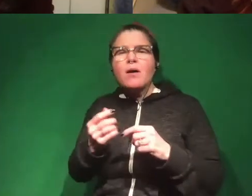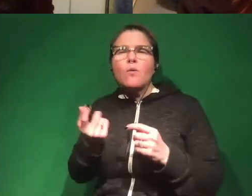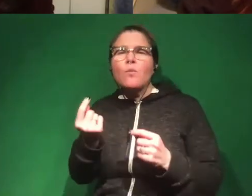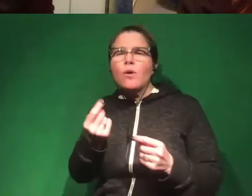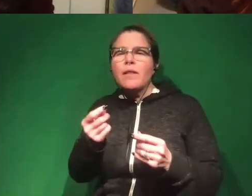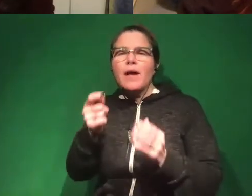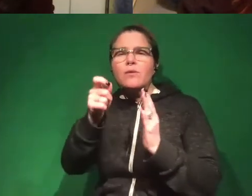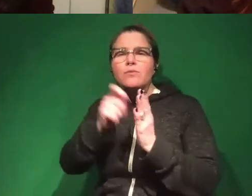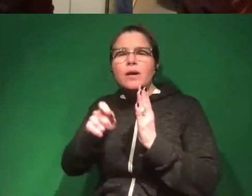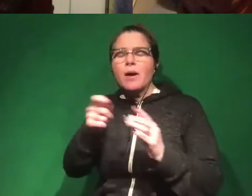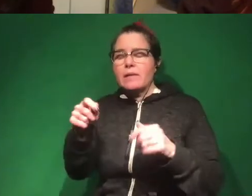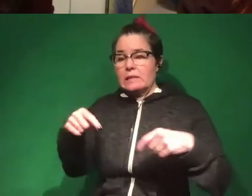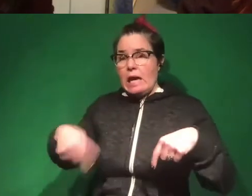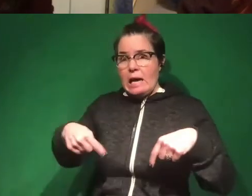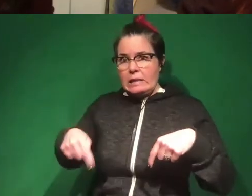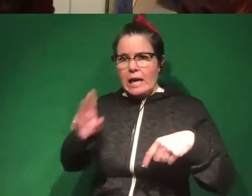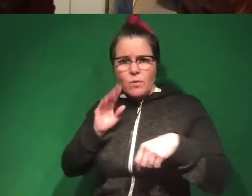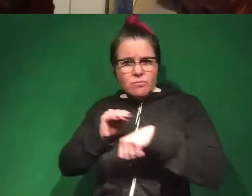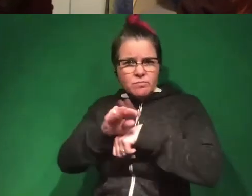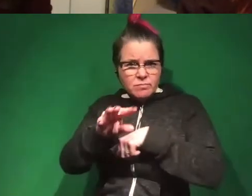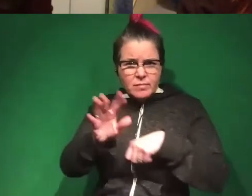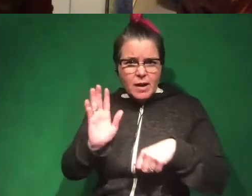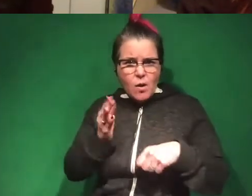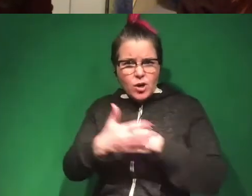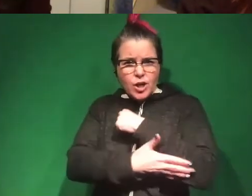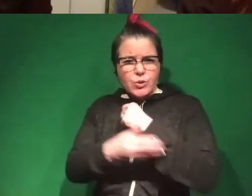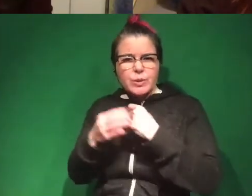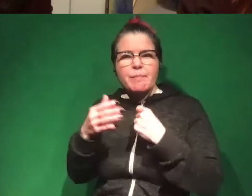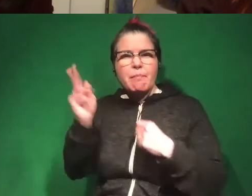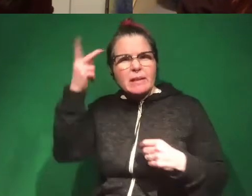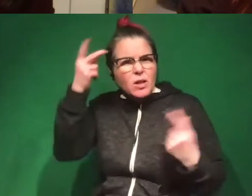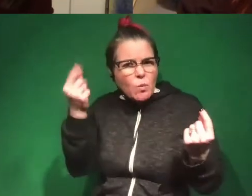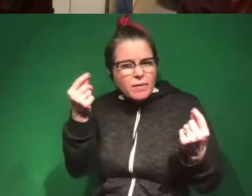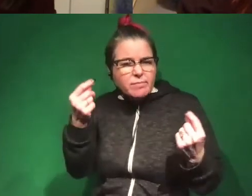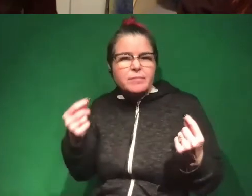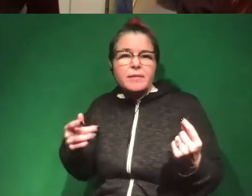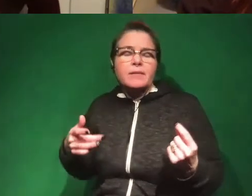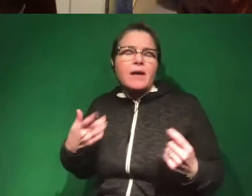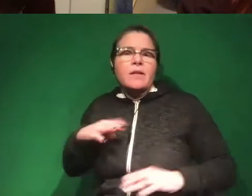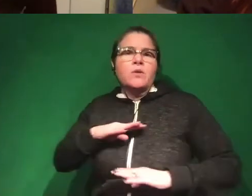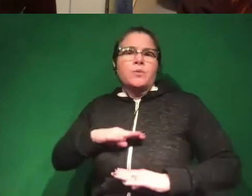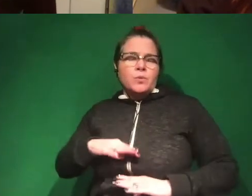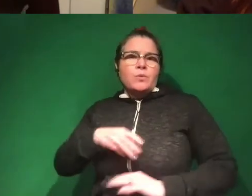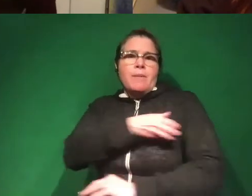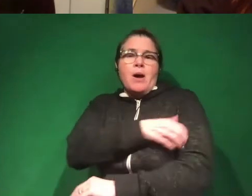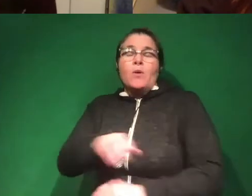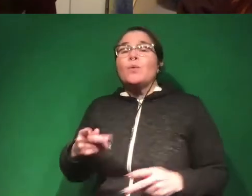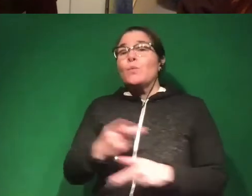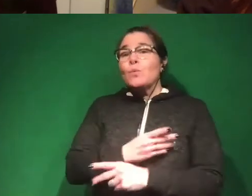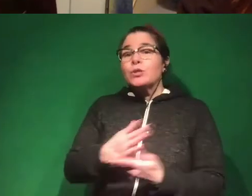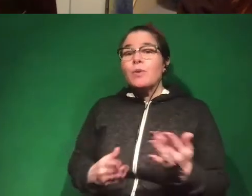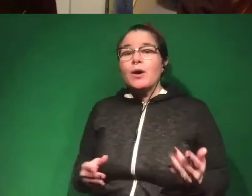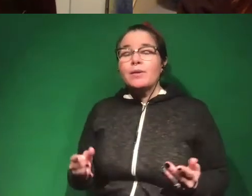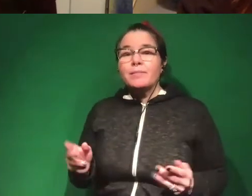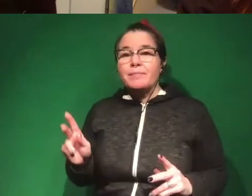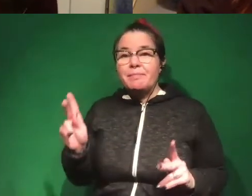anxiety might do to this country politically. And that just makes me feel, it feels very empowering. It's kind of a relief. The worst part is no one knows what